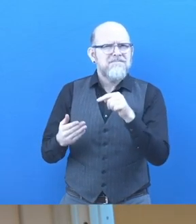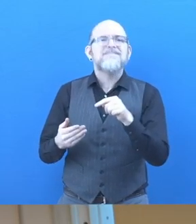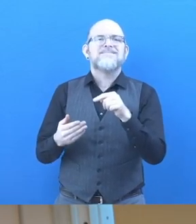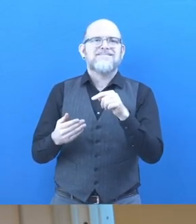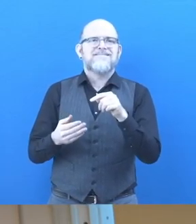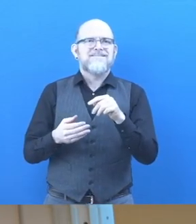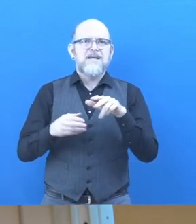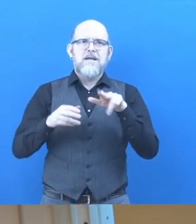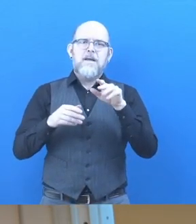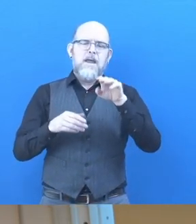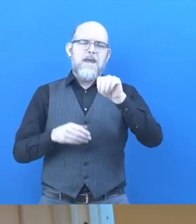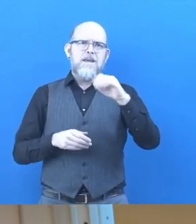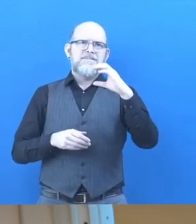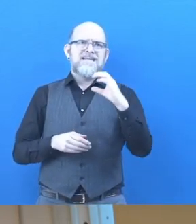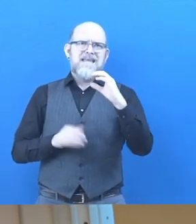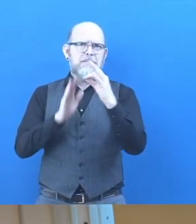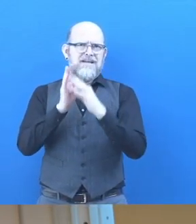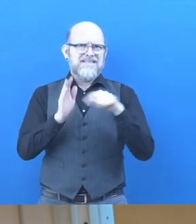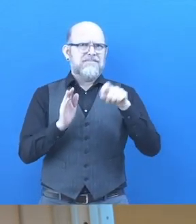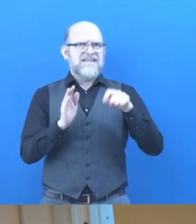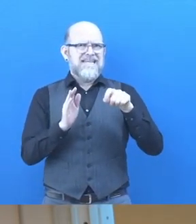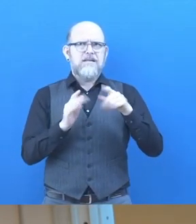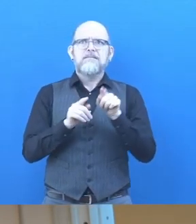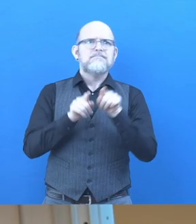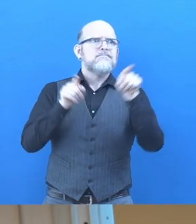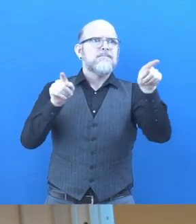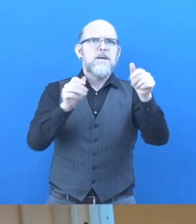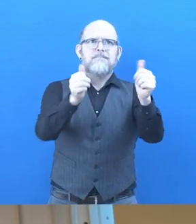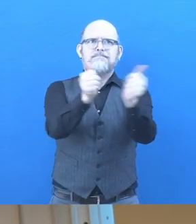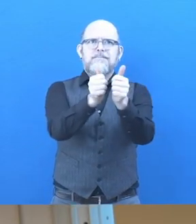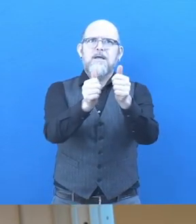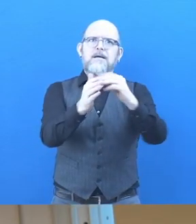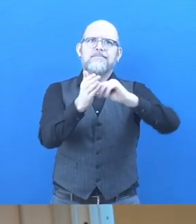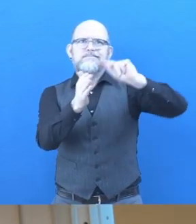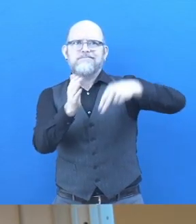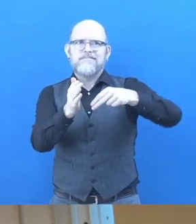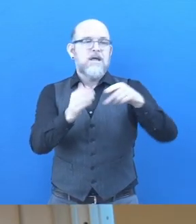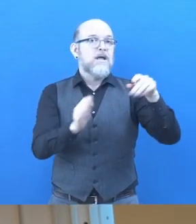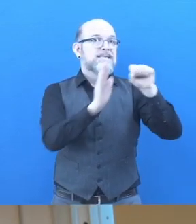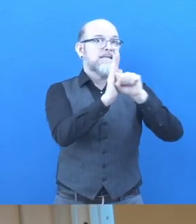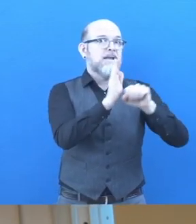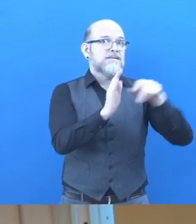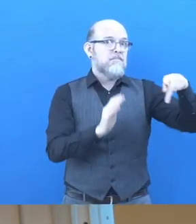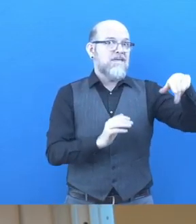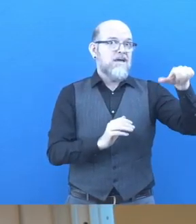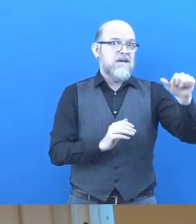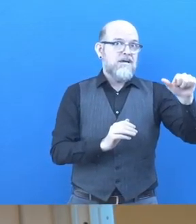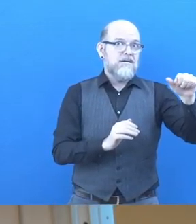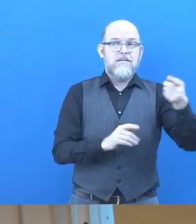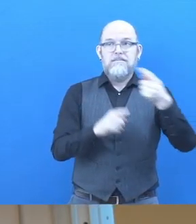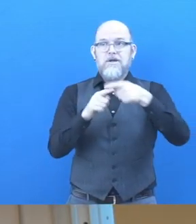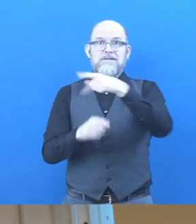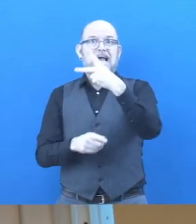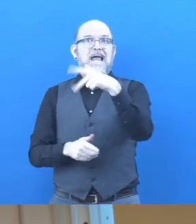a direct contract between the state of Pennsylvania and Keystone Autism Services, a community nonprofit provider.